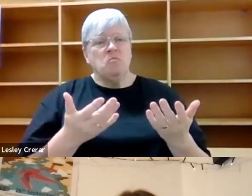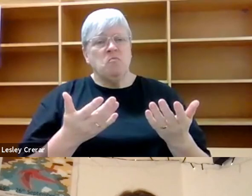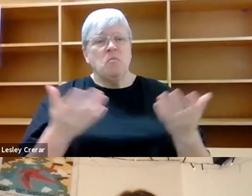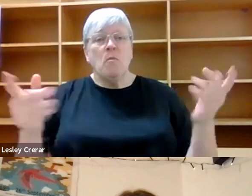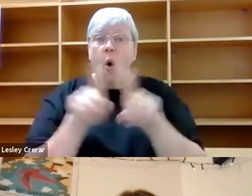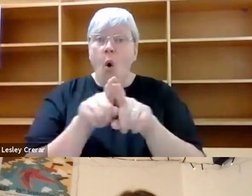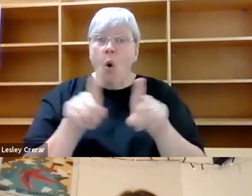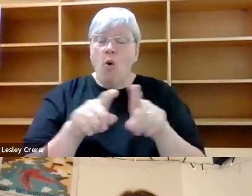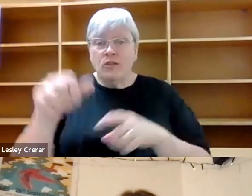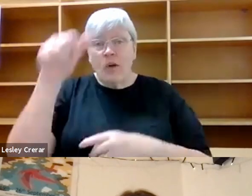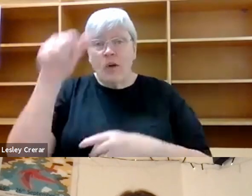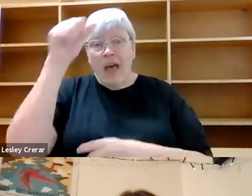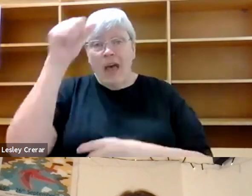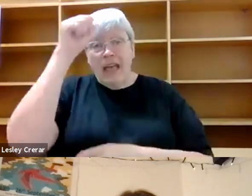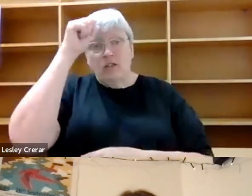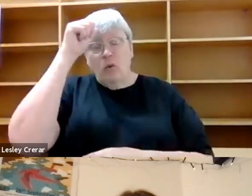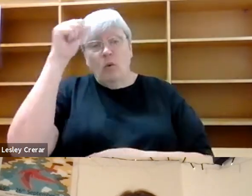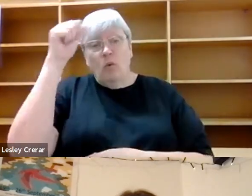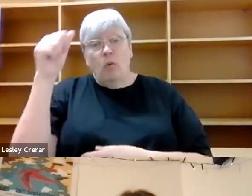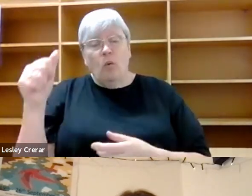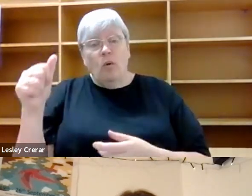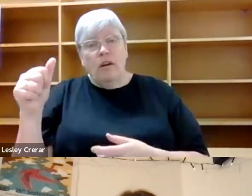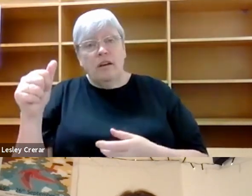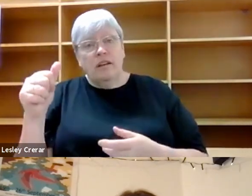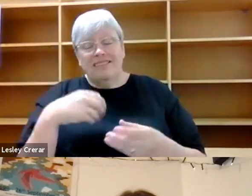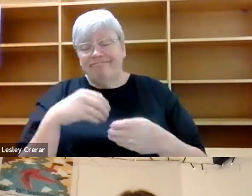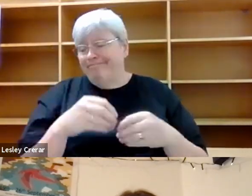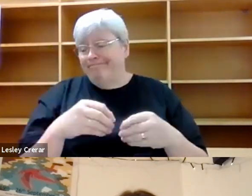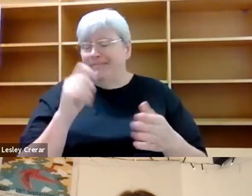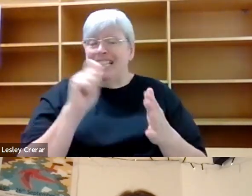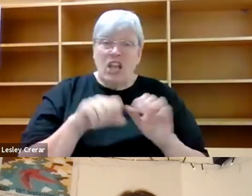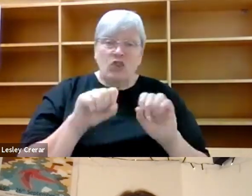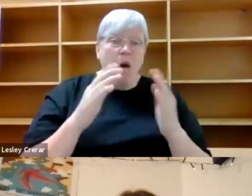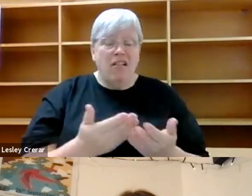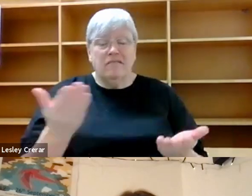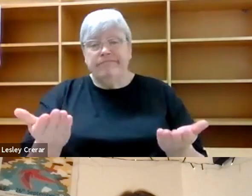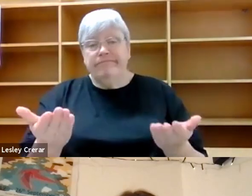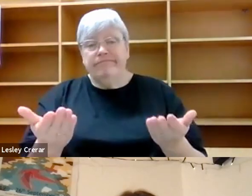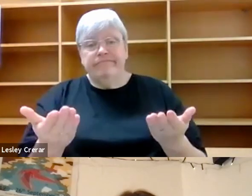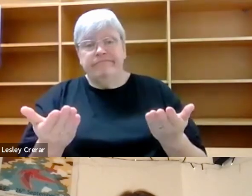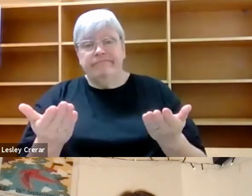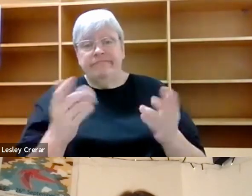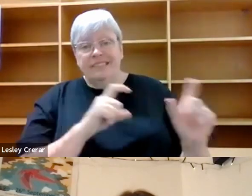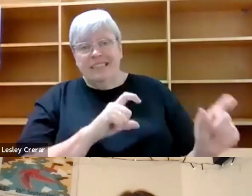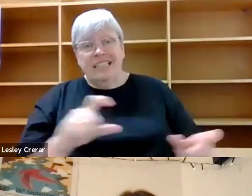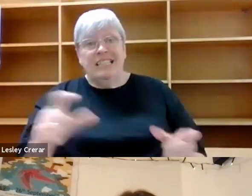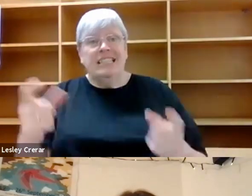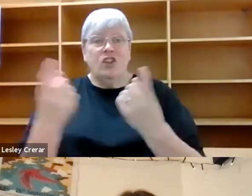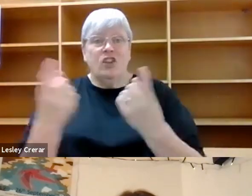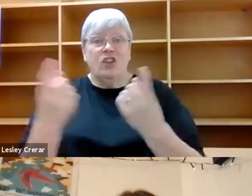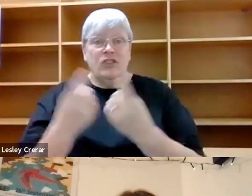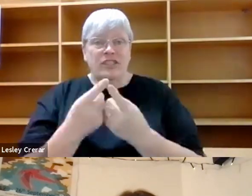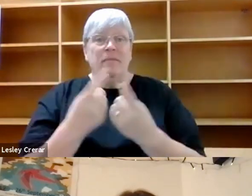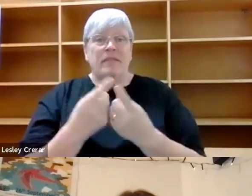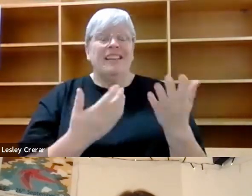terms of, um, the commercial world and sales, uh, that is still something that is very prevalent and changing the structures around